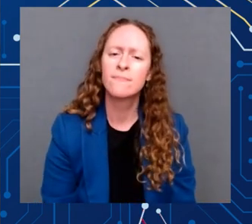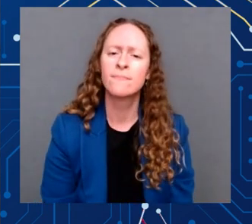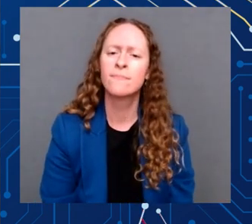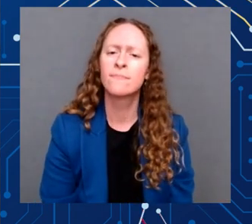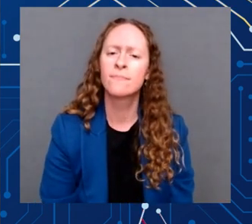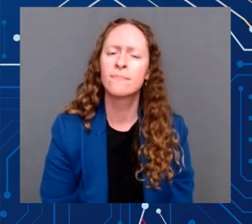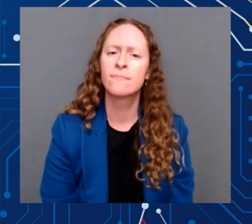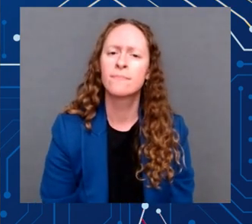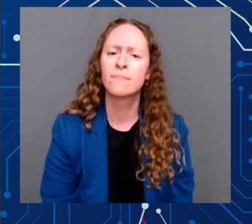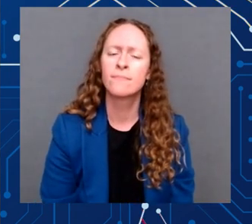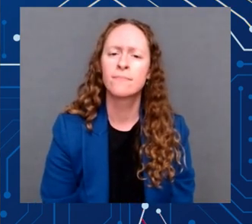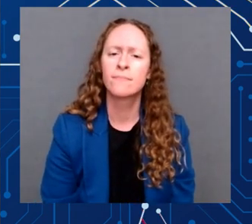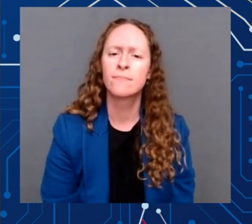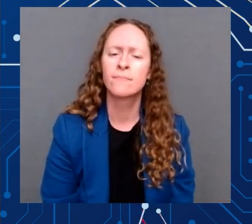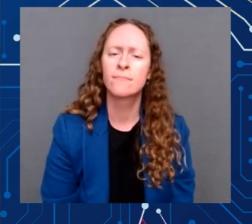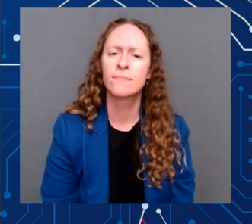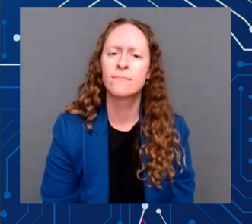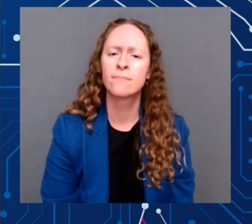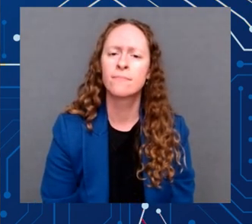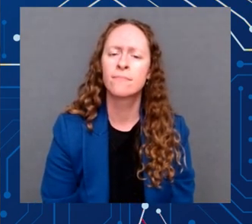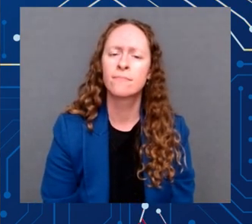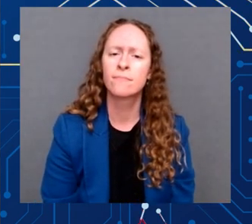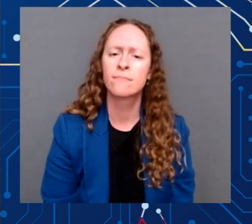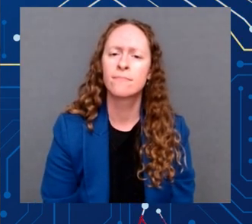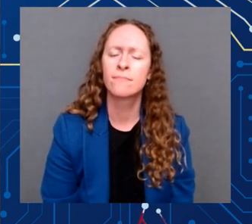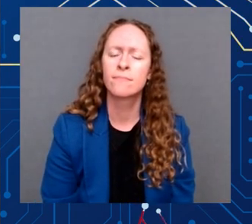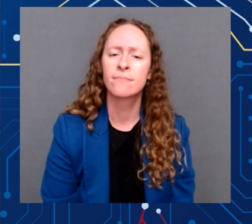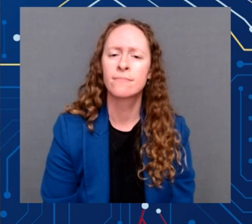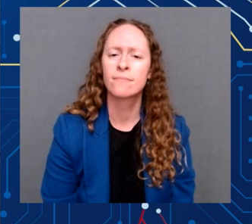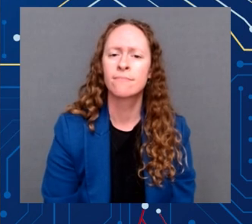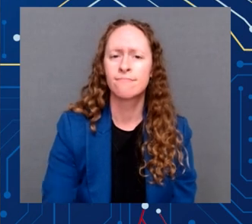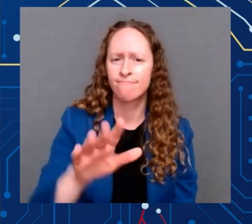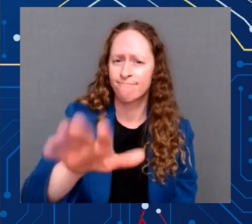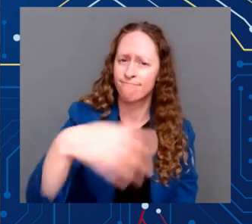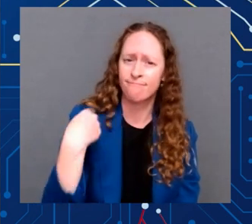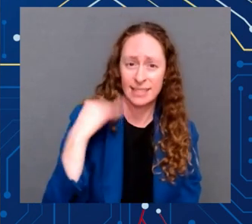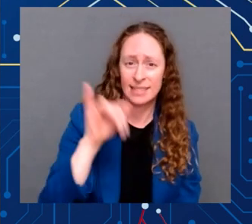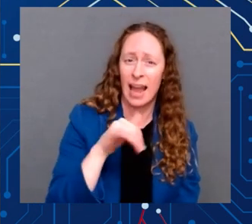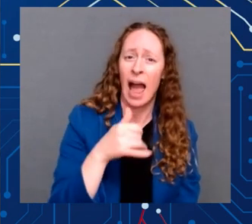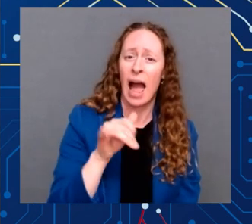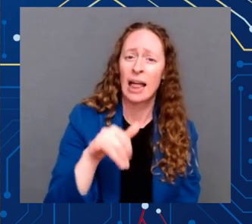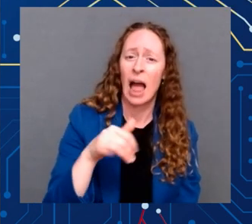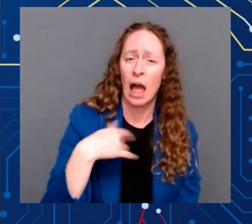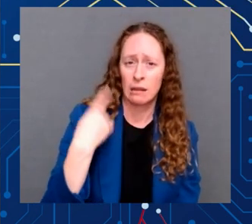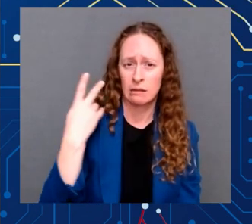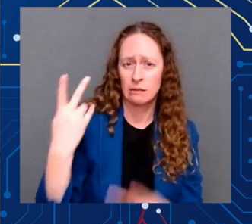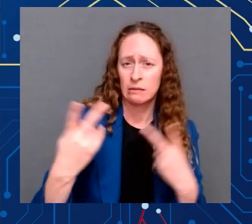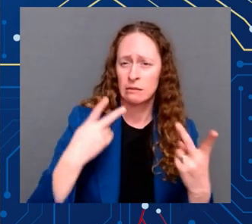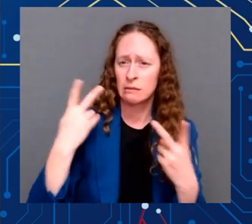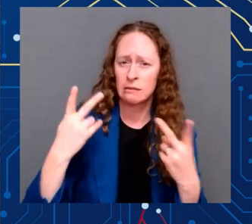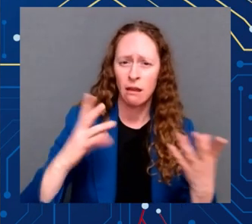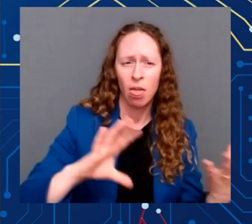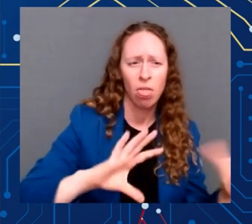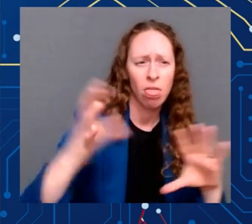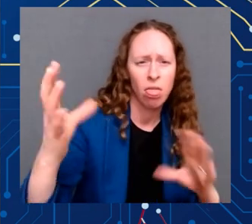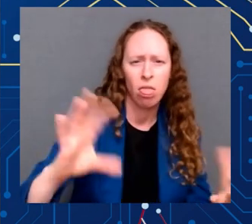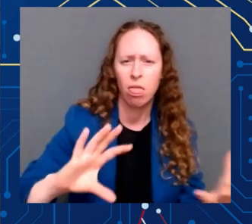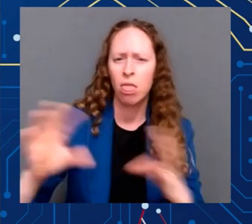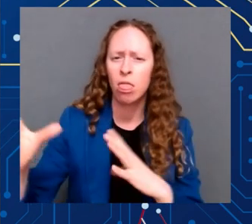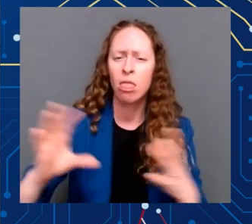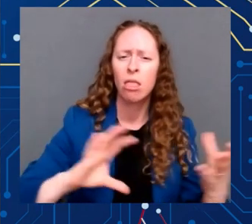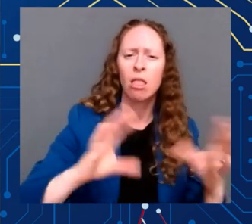noise out there. We know there are those who focus more on seeking power than securing the future, excuse me,